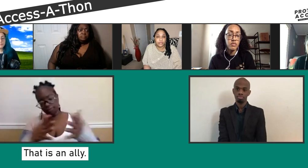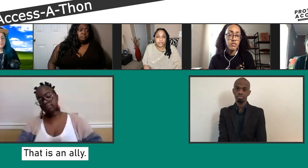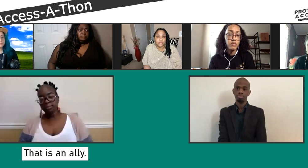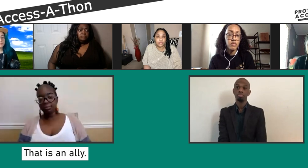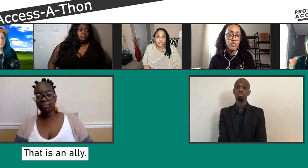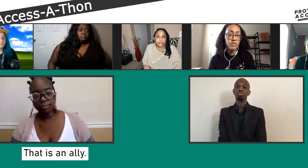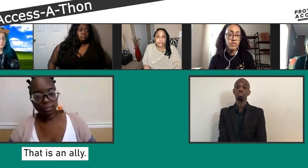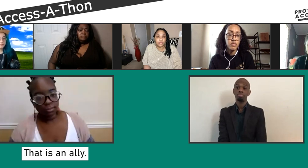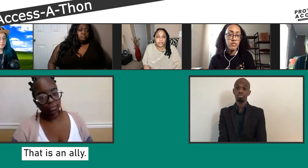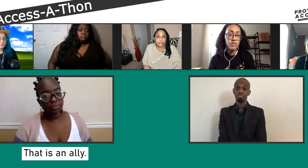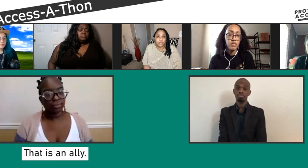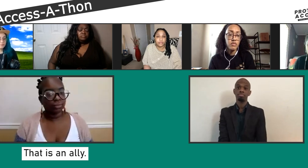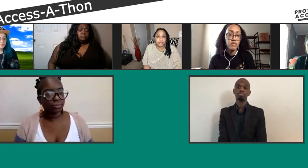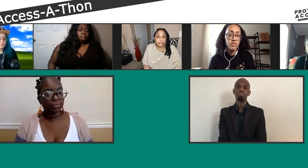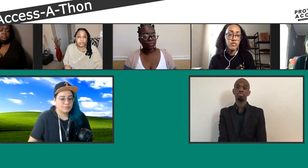I need an ally like that.